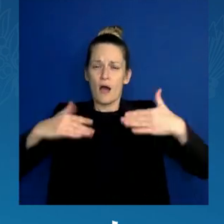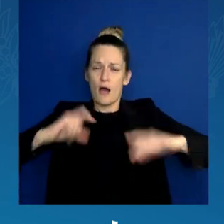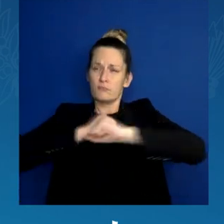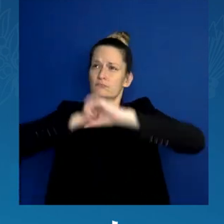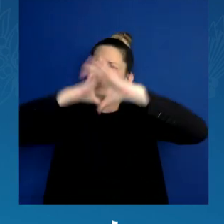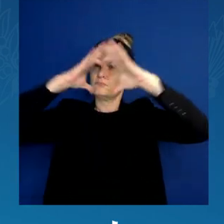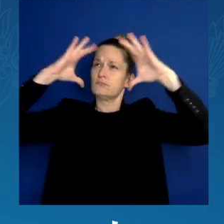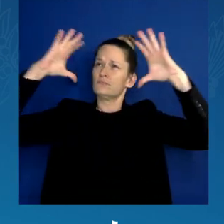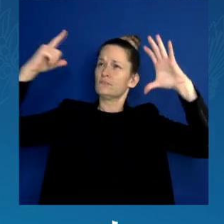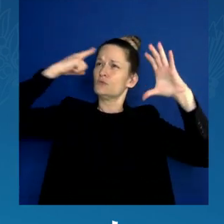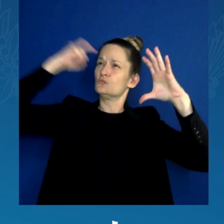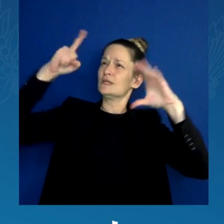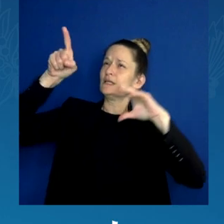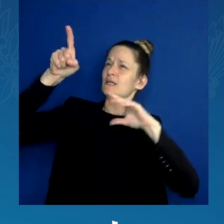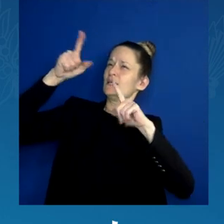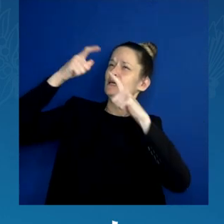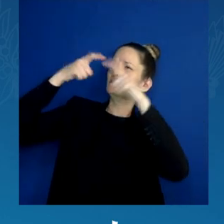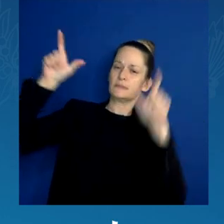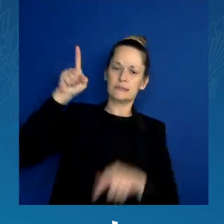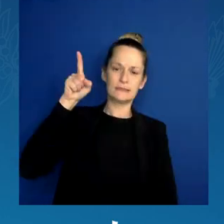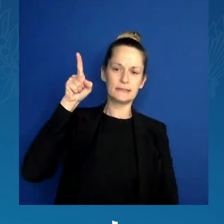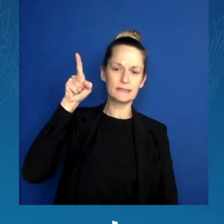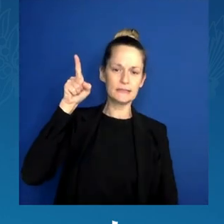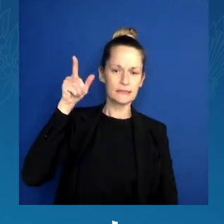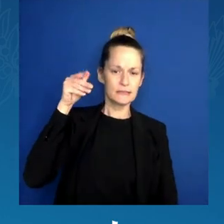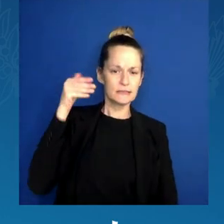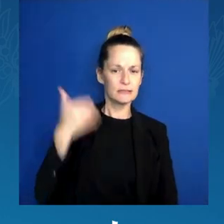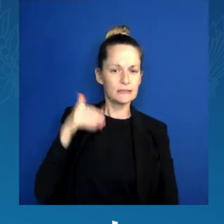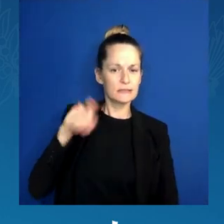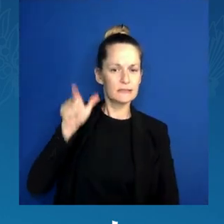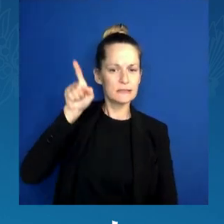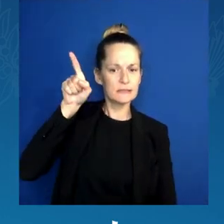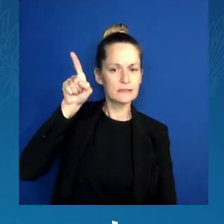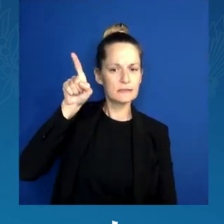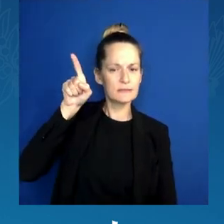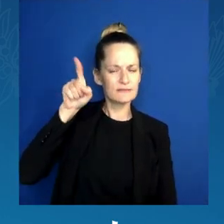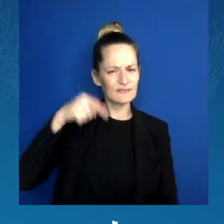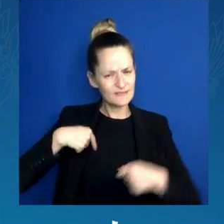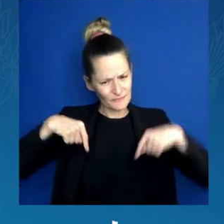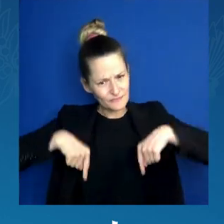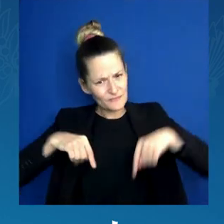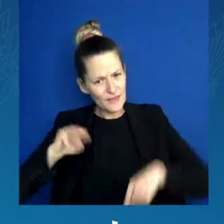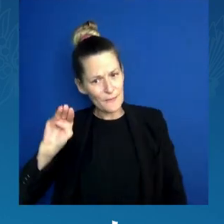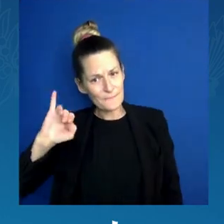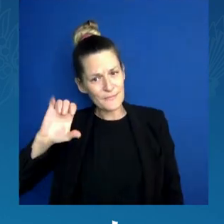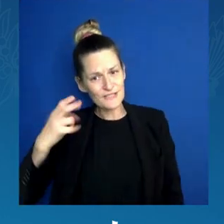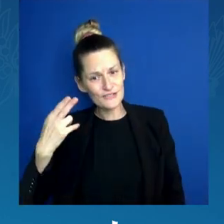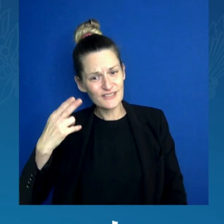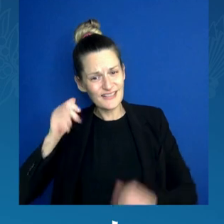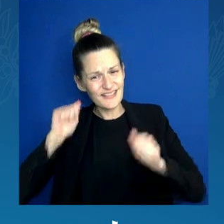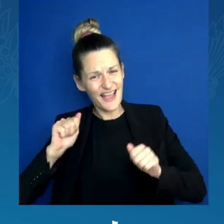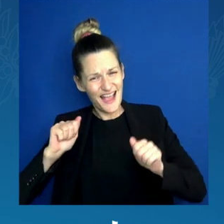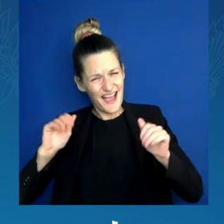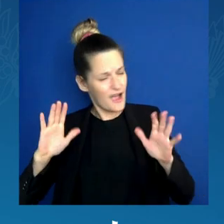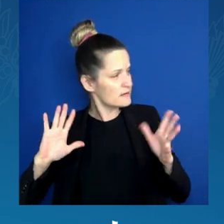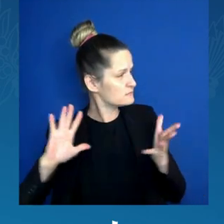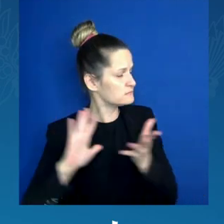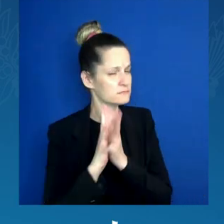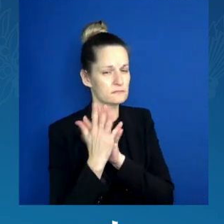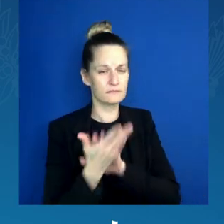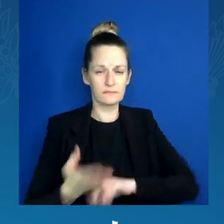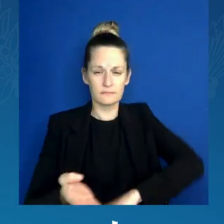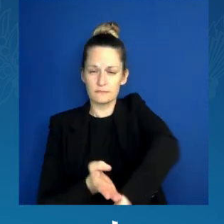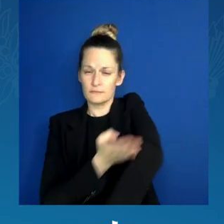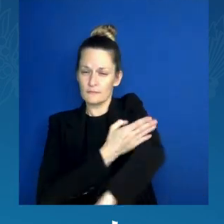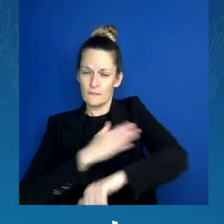let's show that Michigan turnout can be bigger and brighter than it ever has been and that it ever will be. Thank you. Let's go.